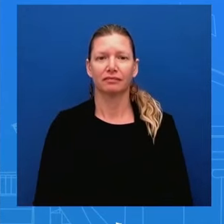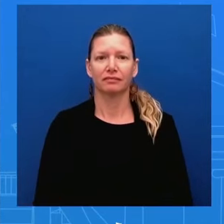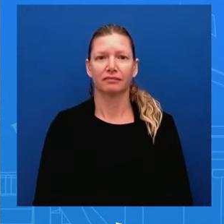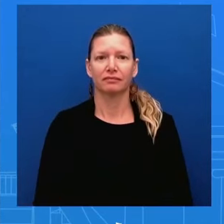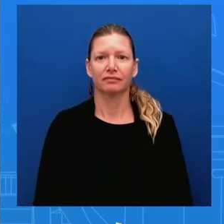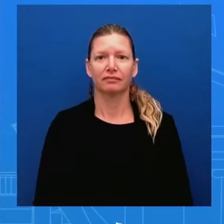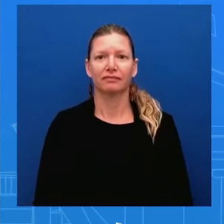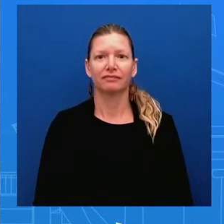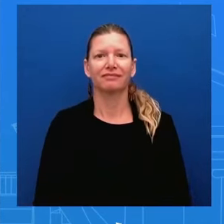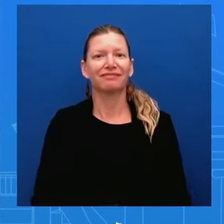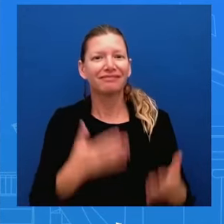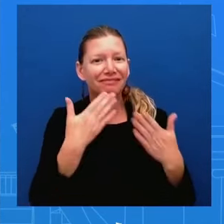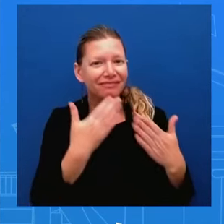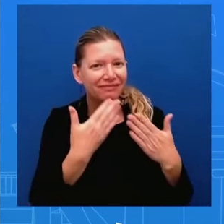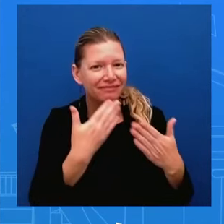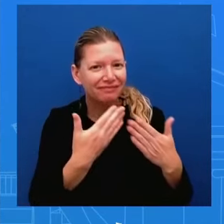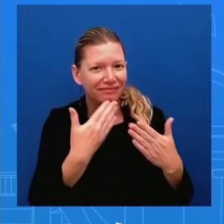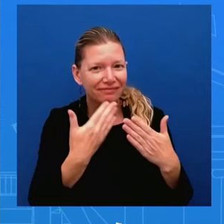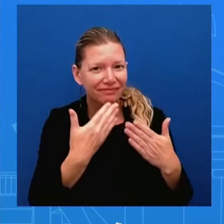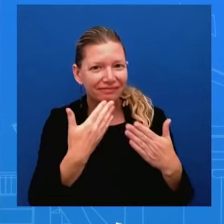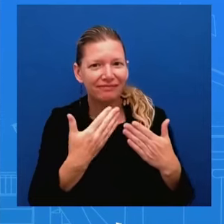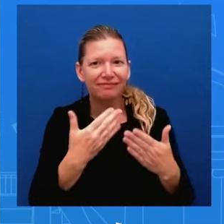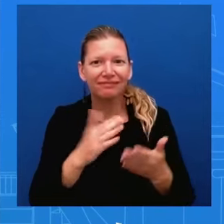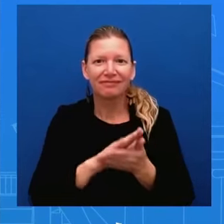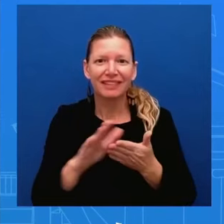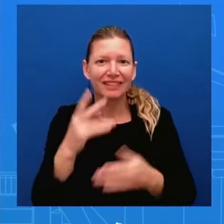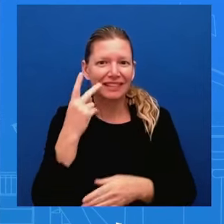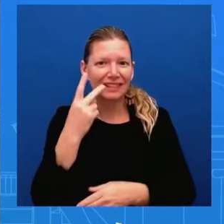it's good to see uh angela perez in the house